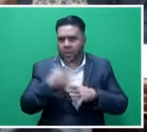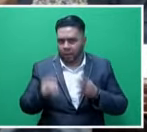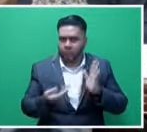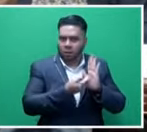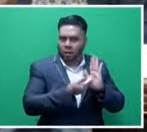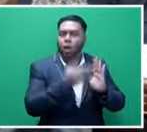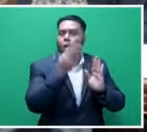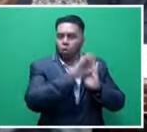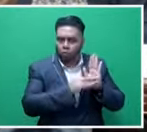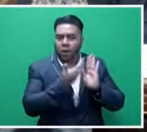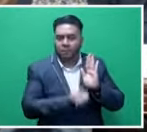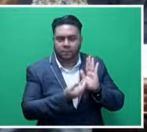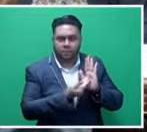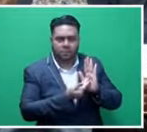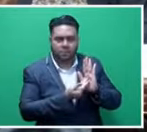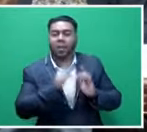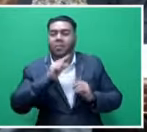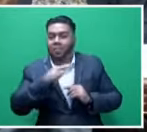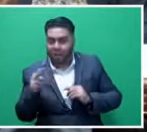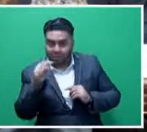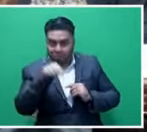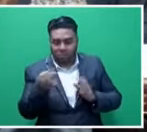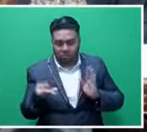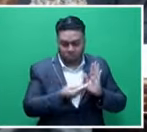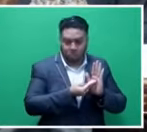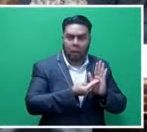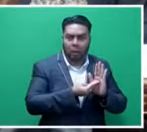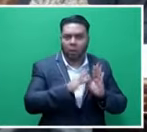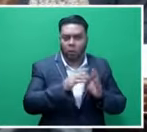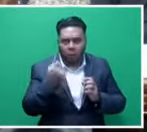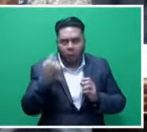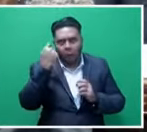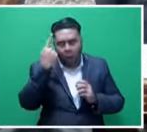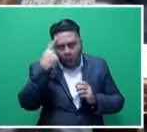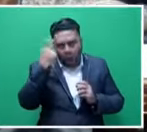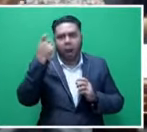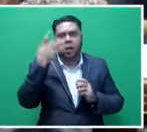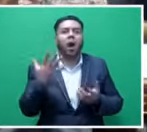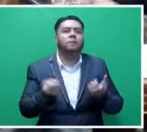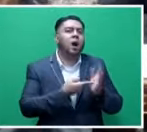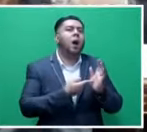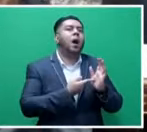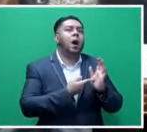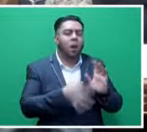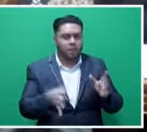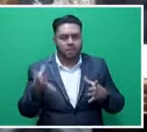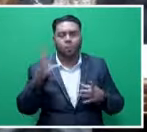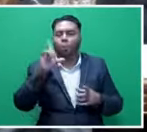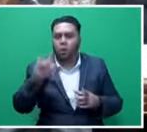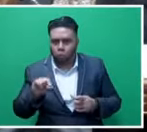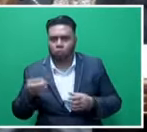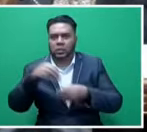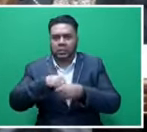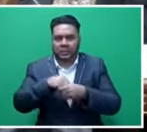Speaker, sir, from that actually then stems the whole ethos, the whole policy drive about what we should do in the disability space.